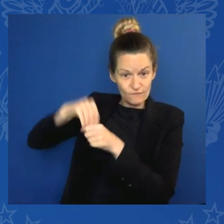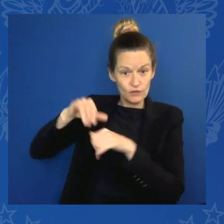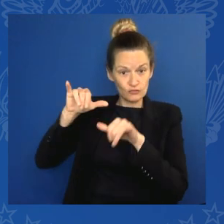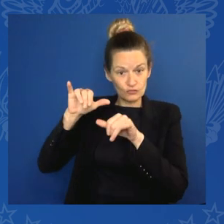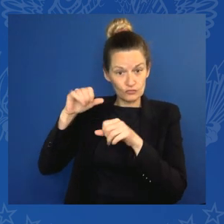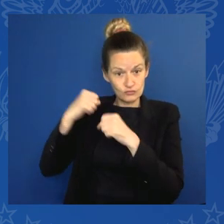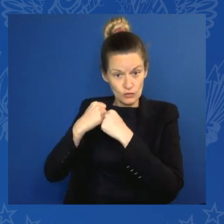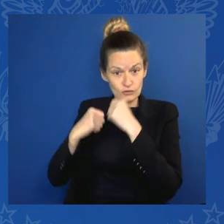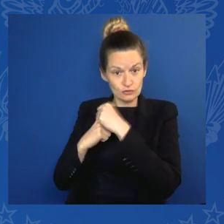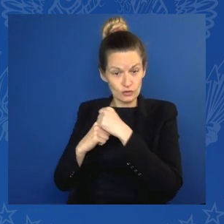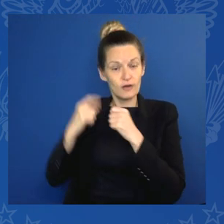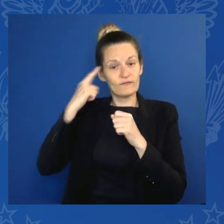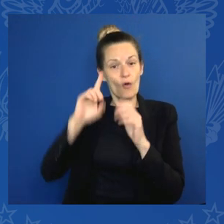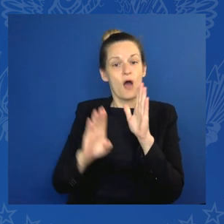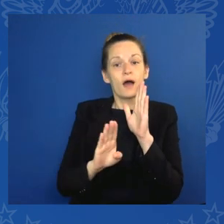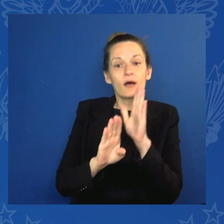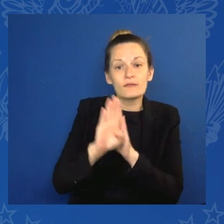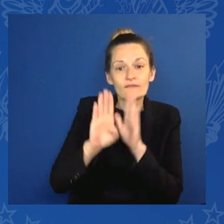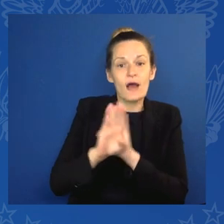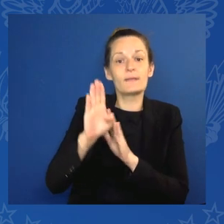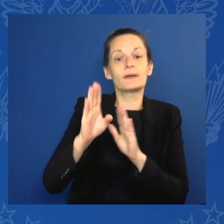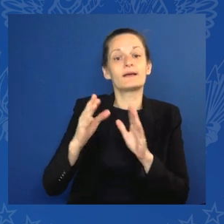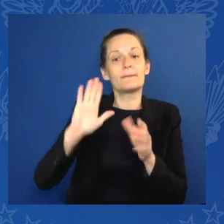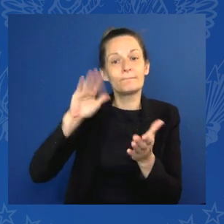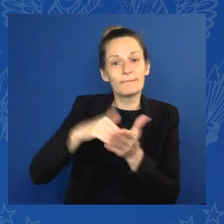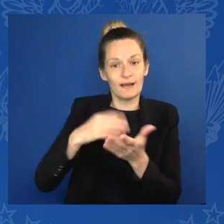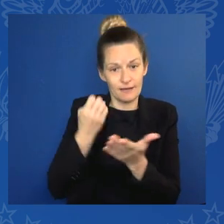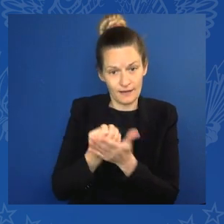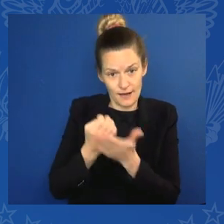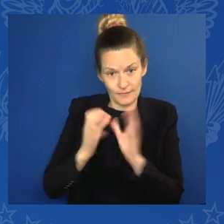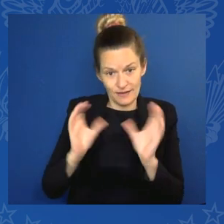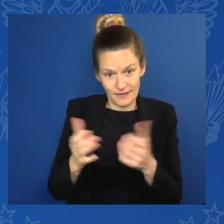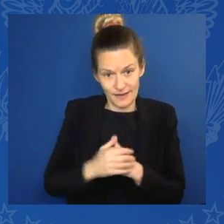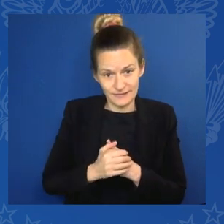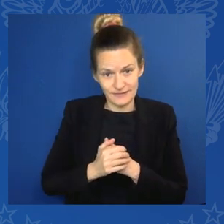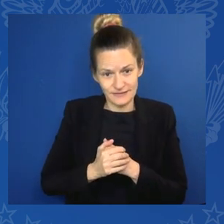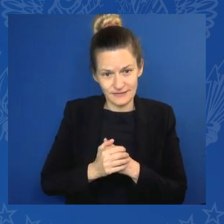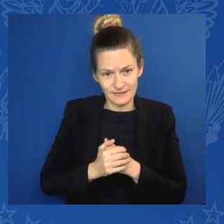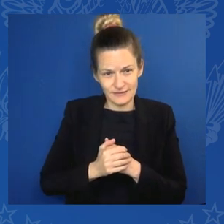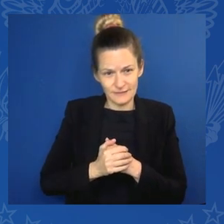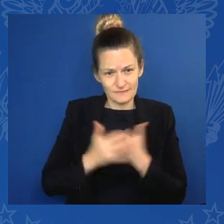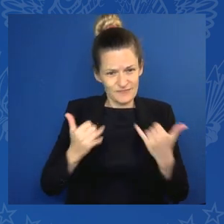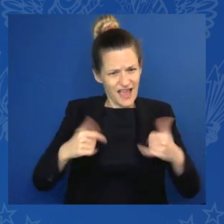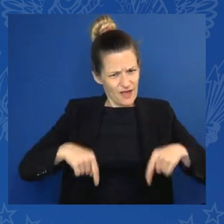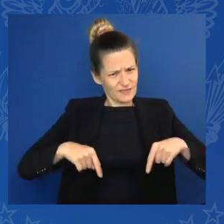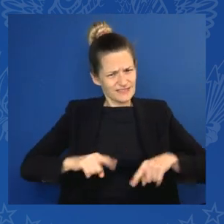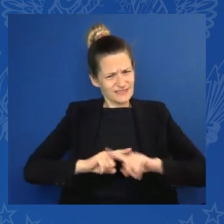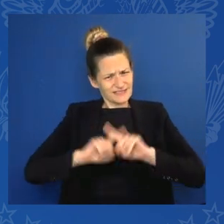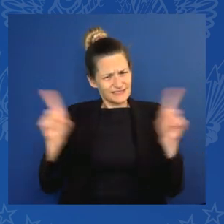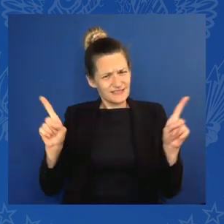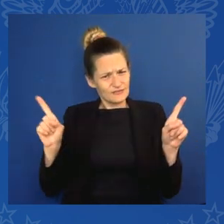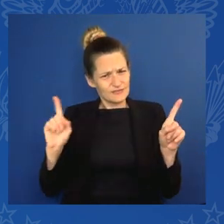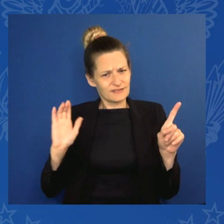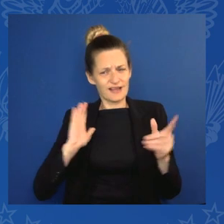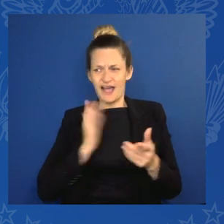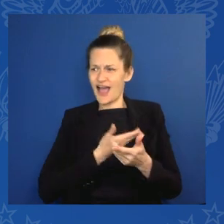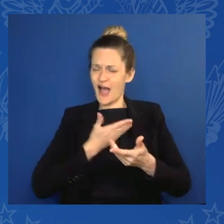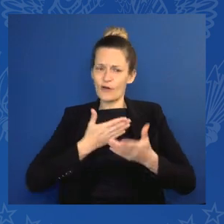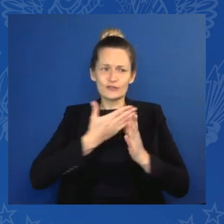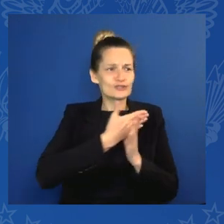because it's grounded on our shared values of all those representing the countries and organizations behind me.